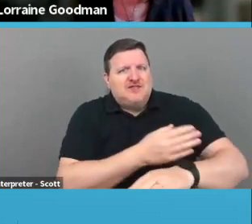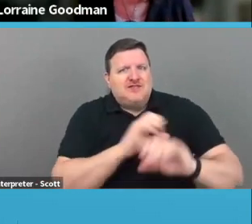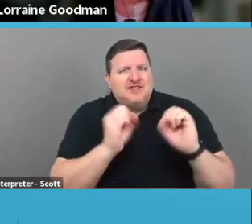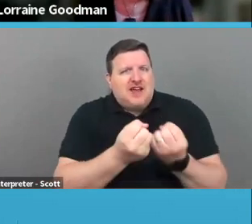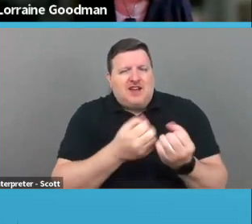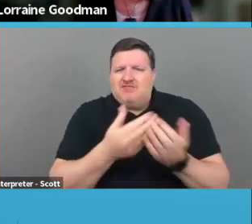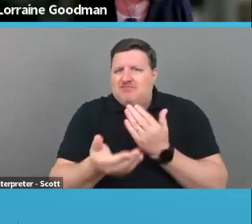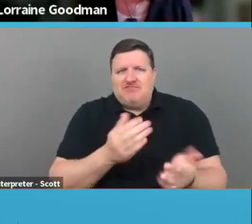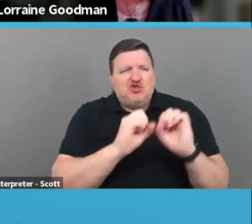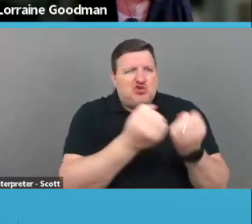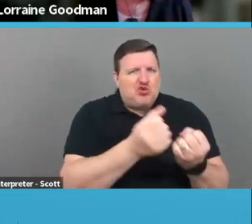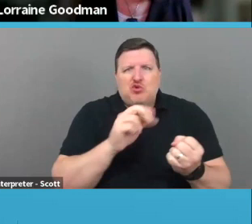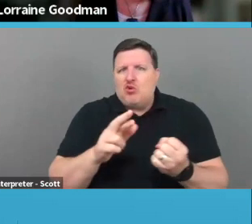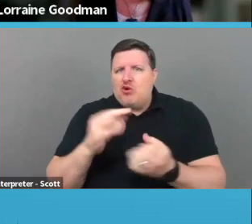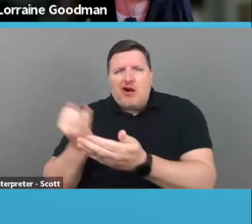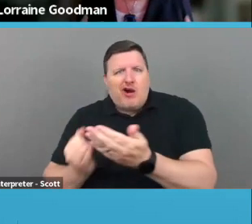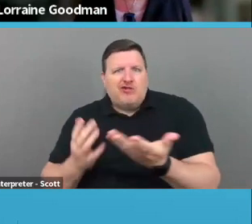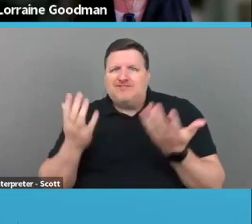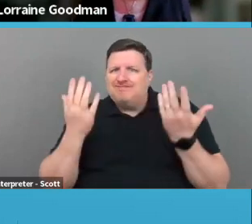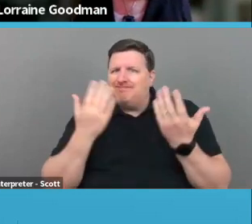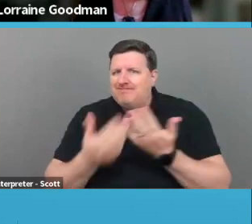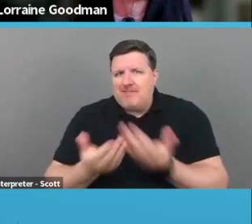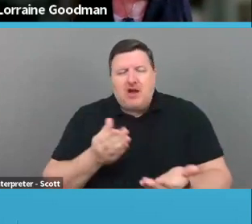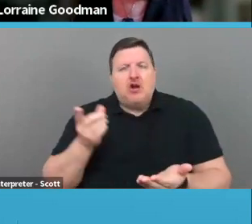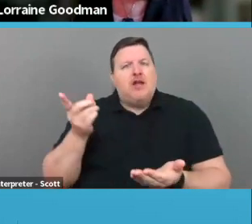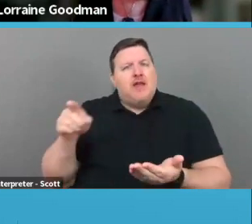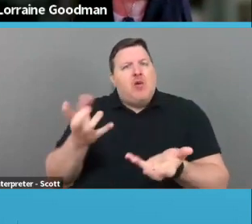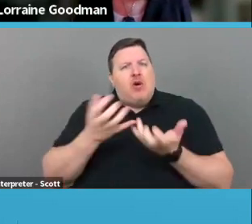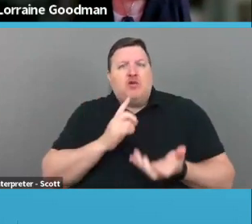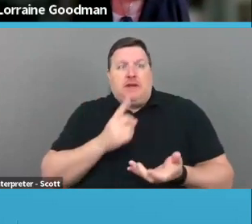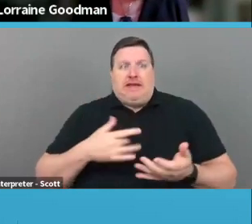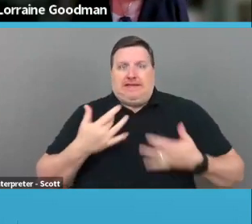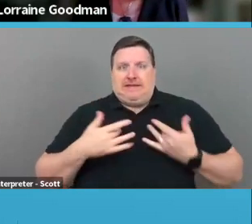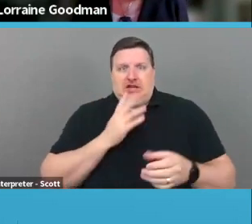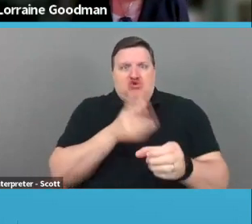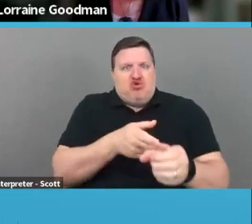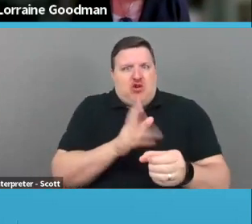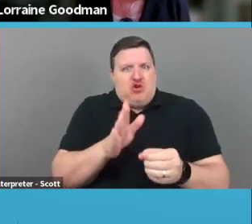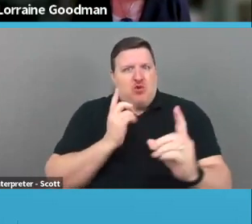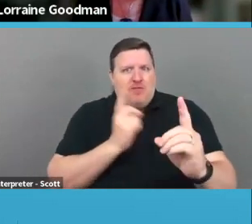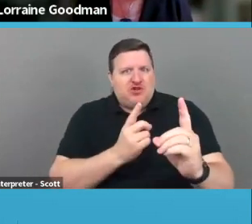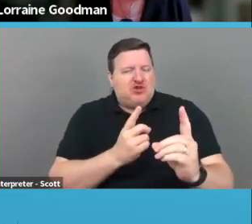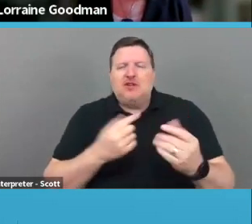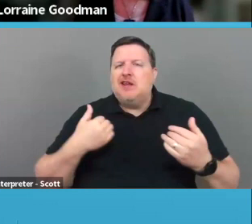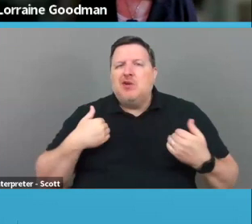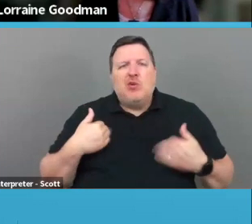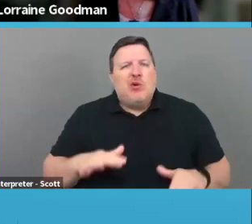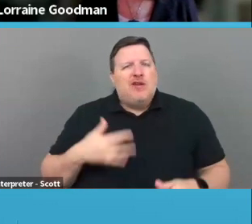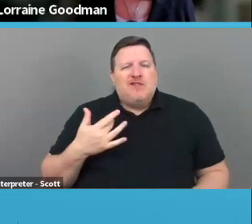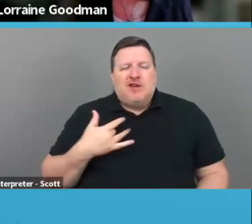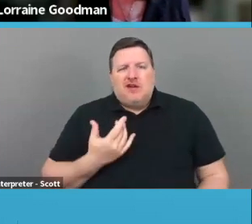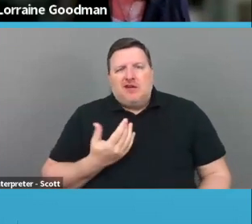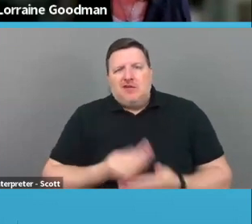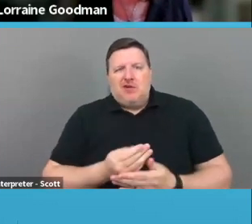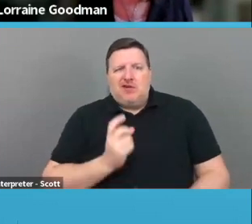organization. They want to be excited by your mission. They don't want to feel that they're funding a